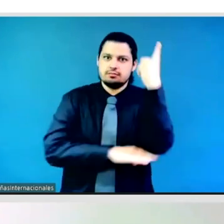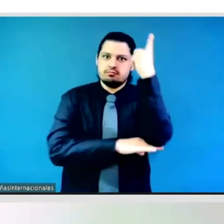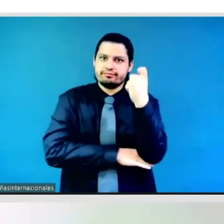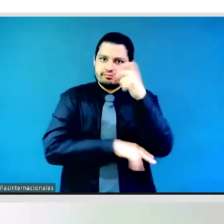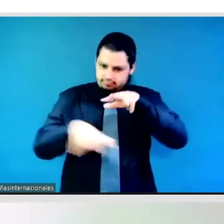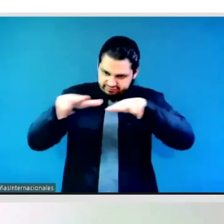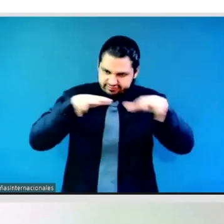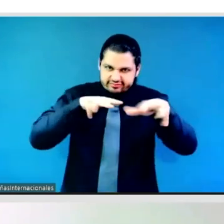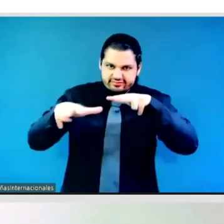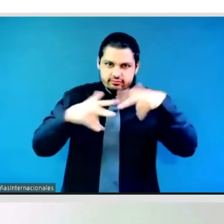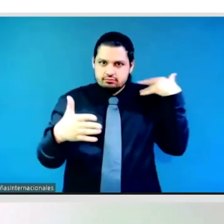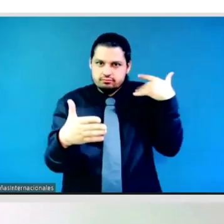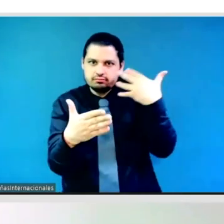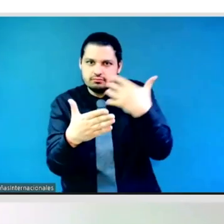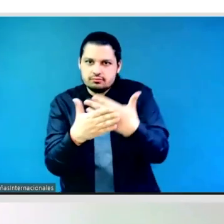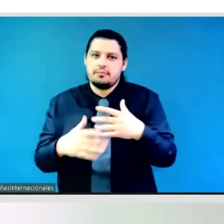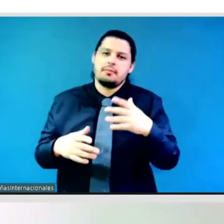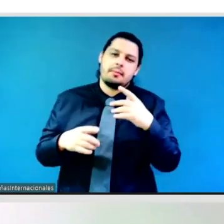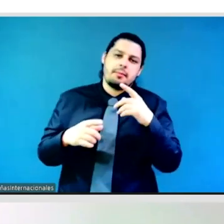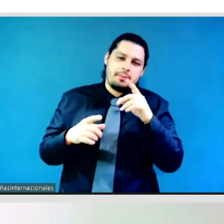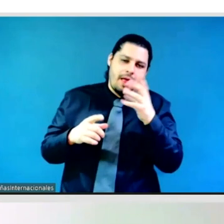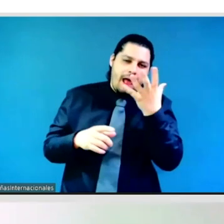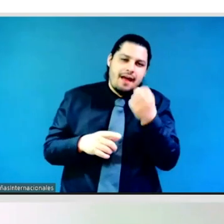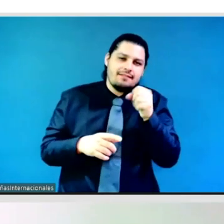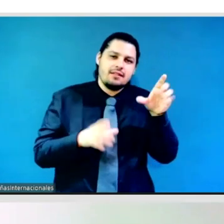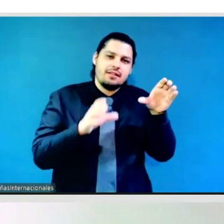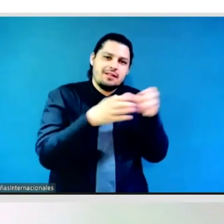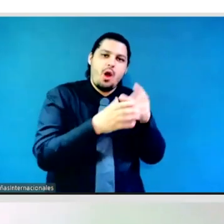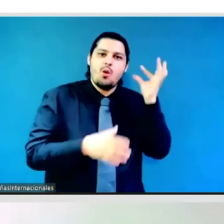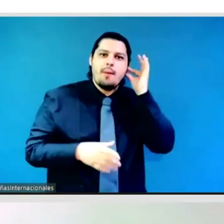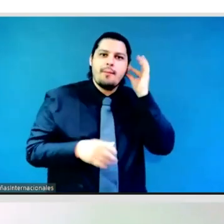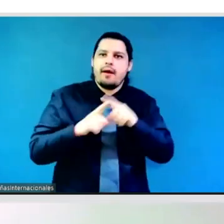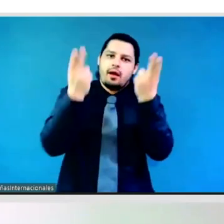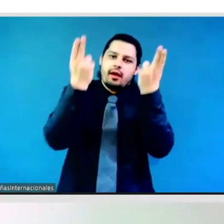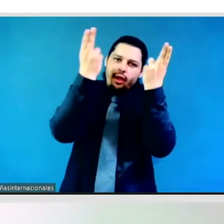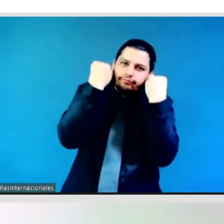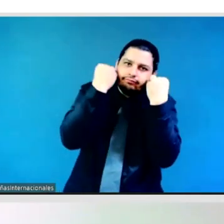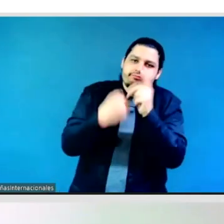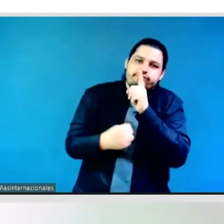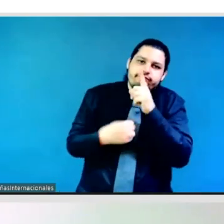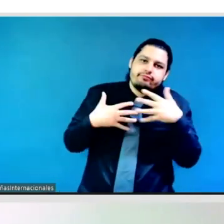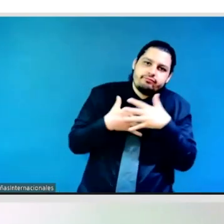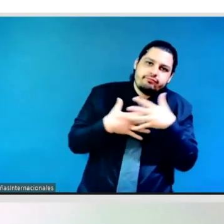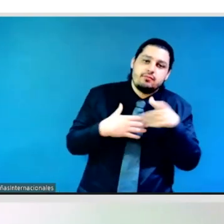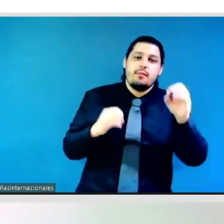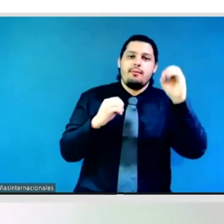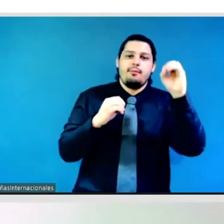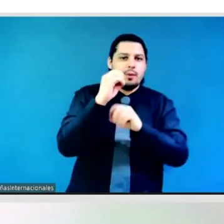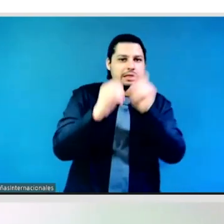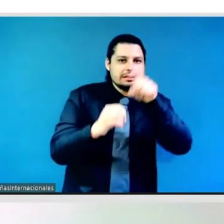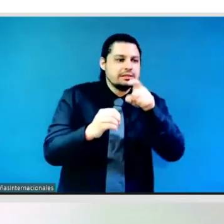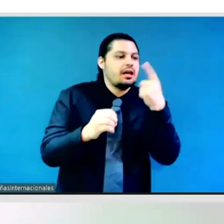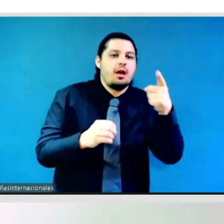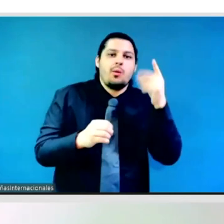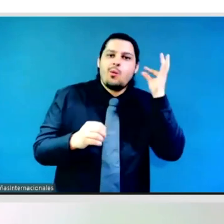also just in terms of the gender parity and effective involvement of women is also a key issue. And then in terms of just commitments to